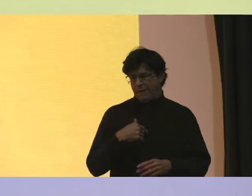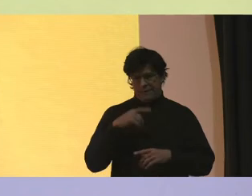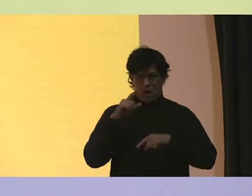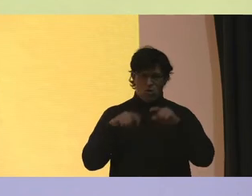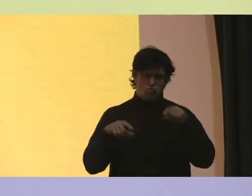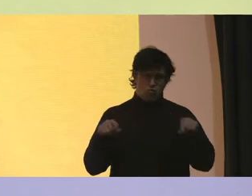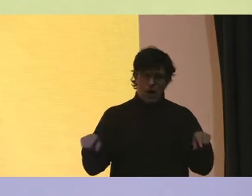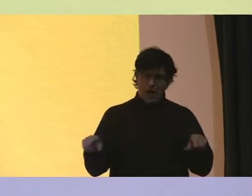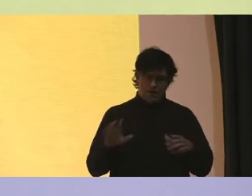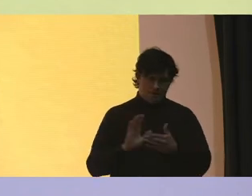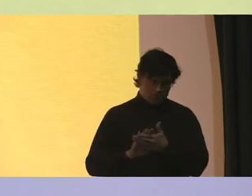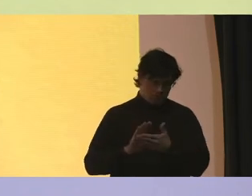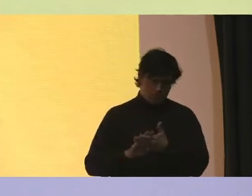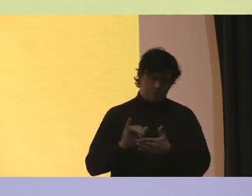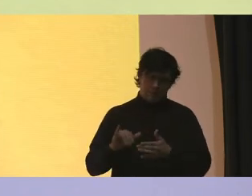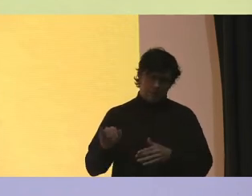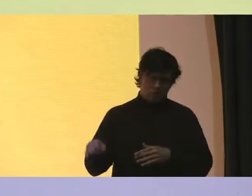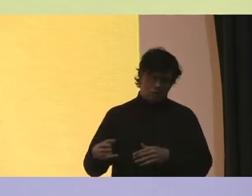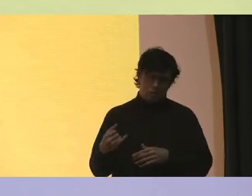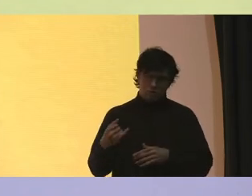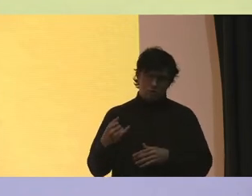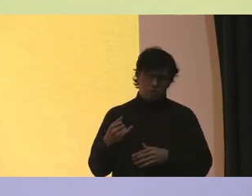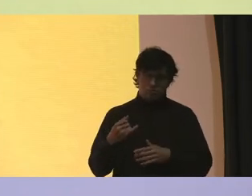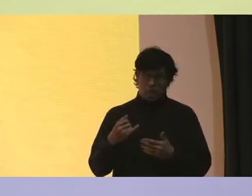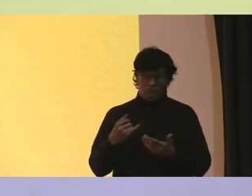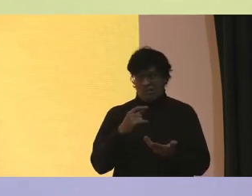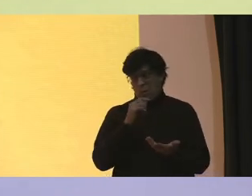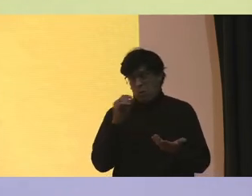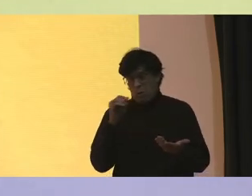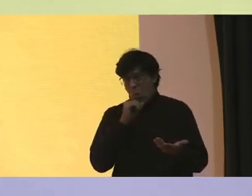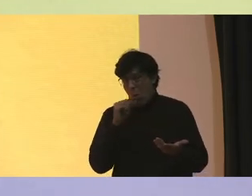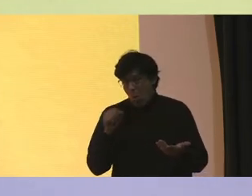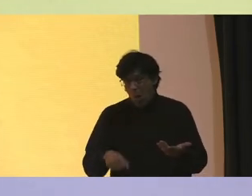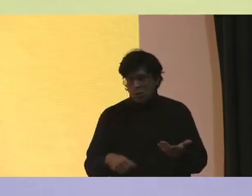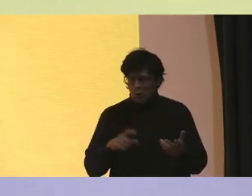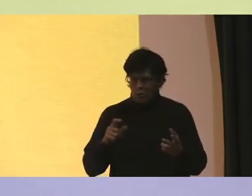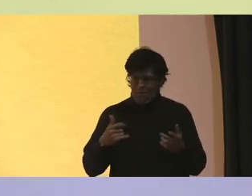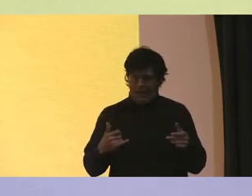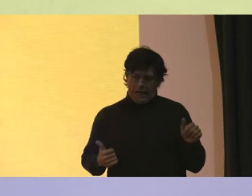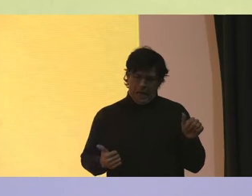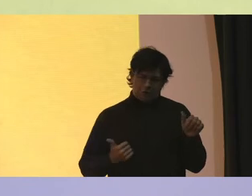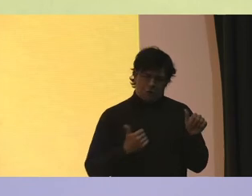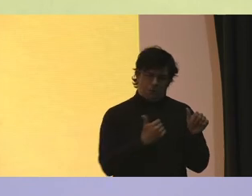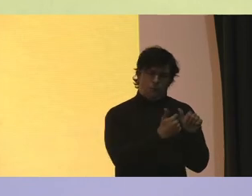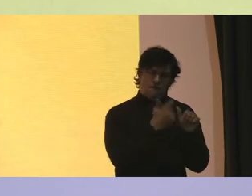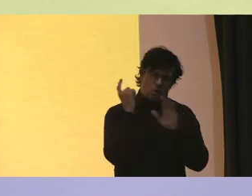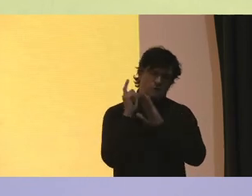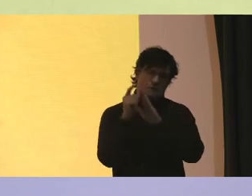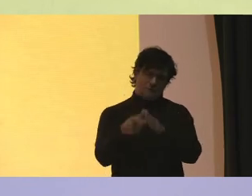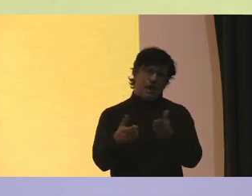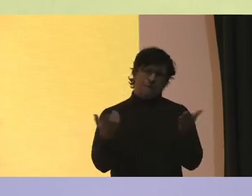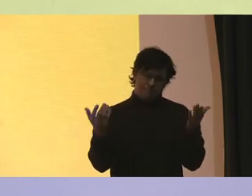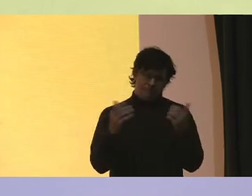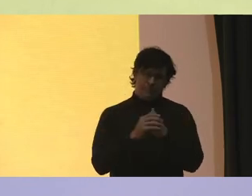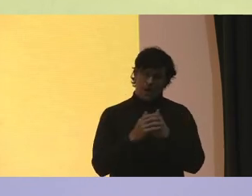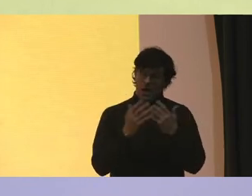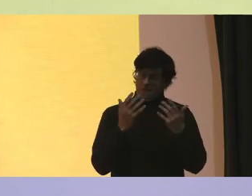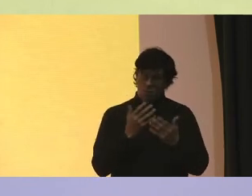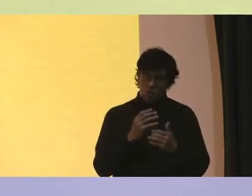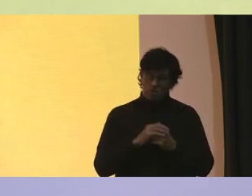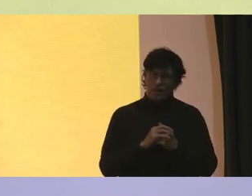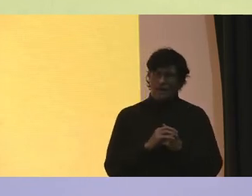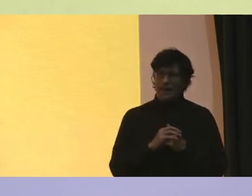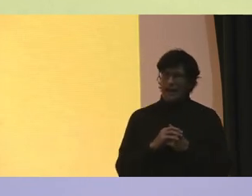of schools that are just too old And so we're going to be playing catch up for quite some time And unfortunately,